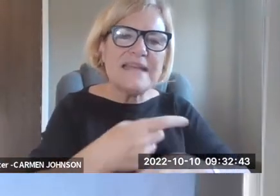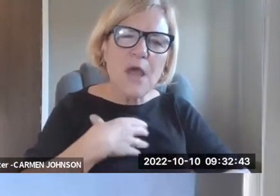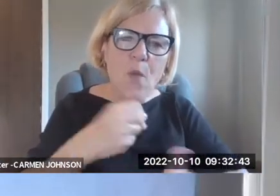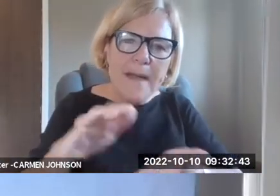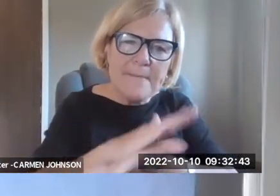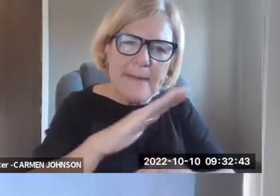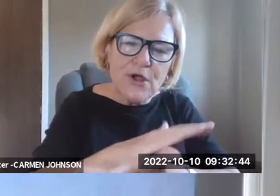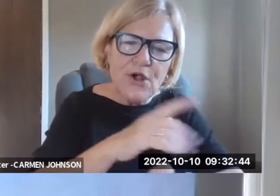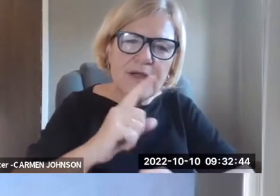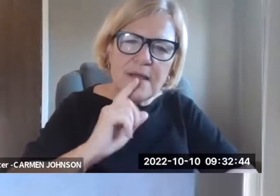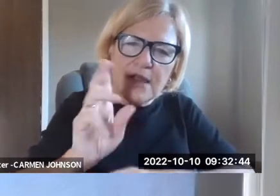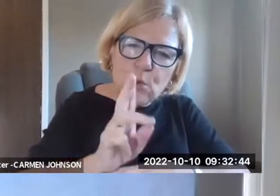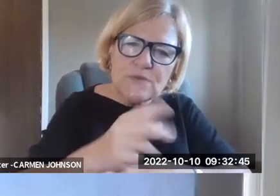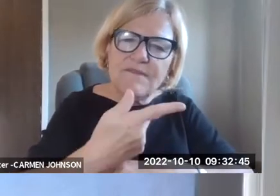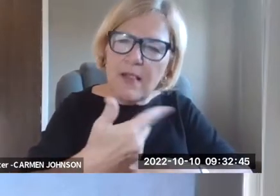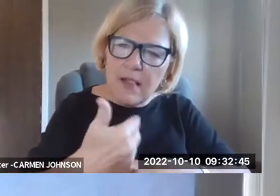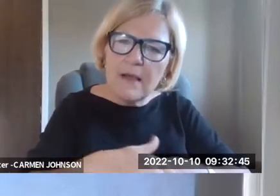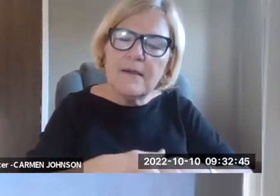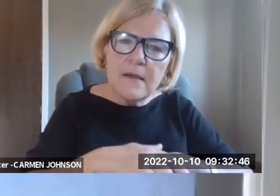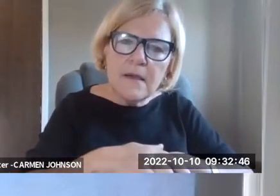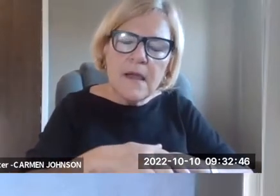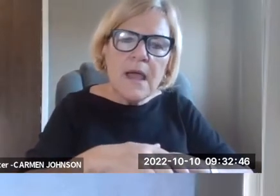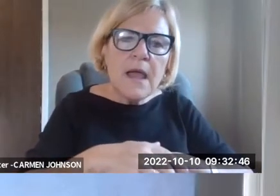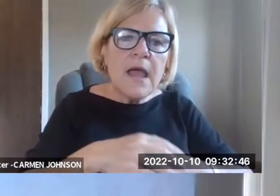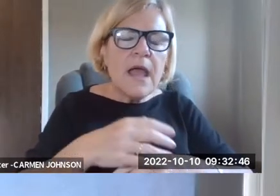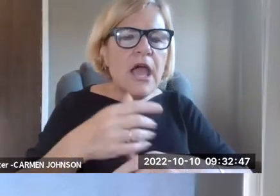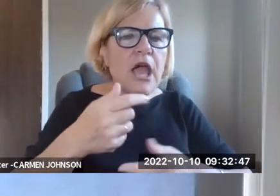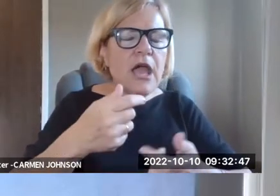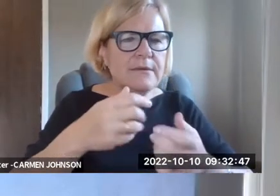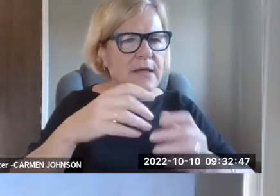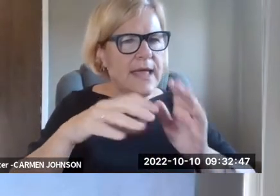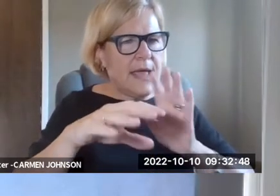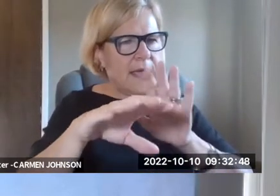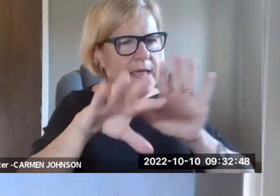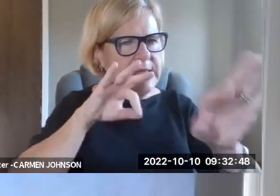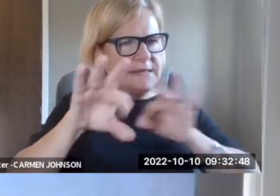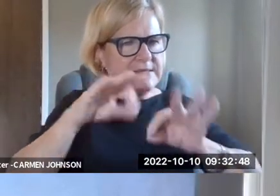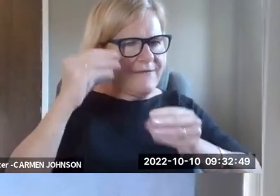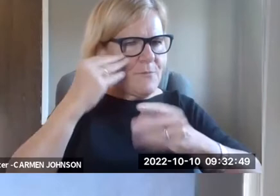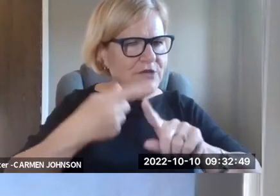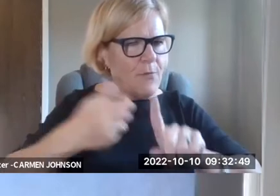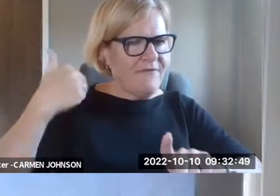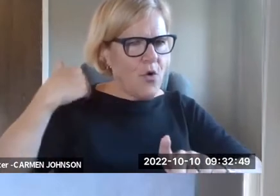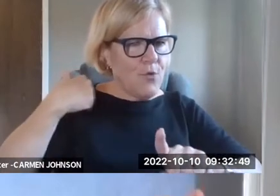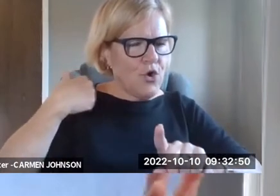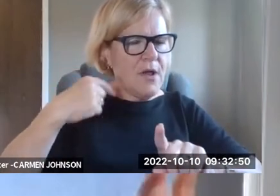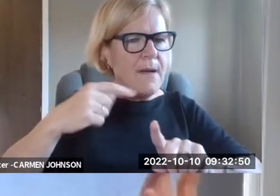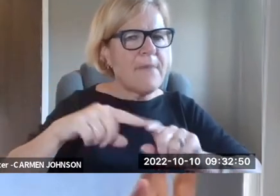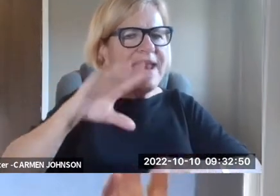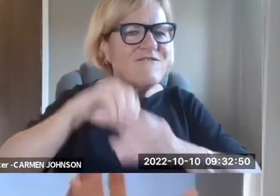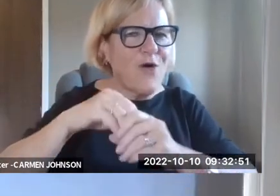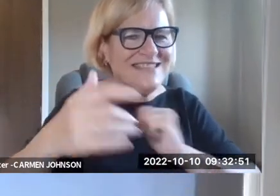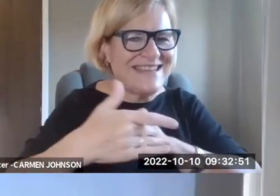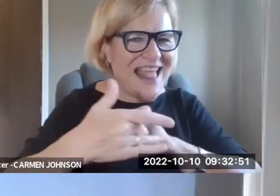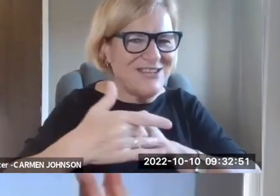to plaintiffs on video phones. Um, but what the, what makes this white paper so useful is it,